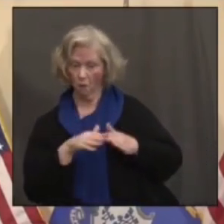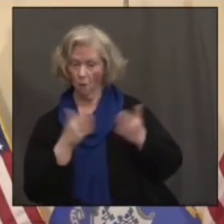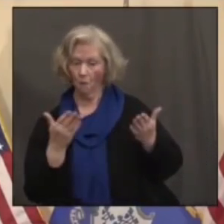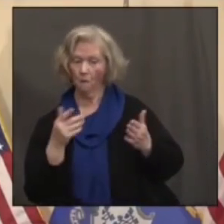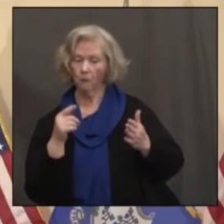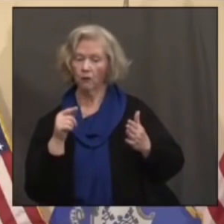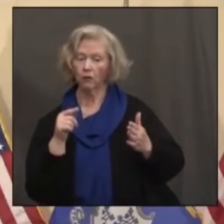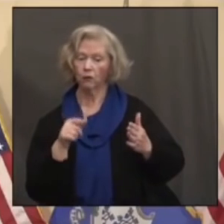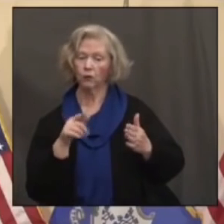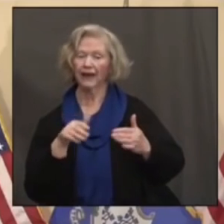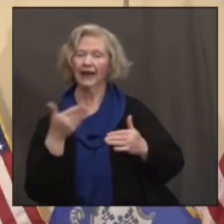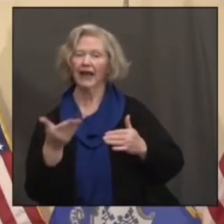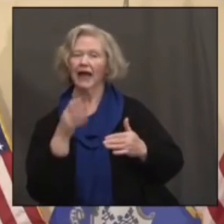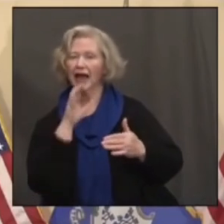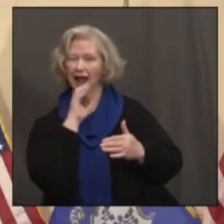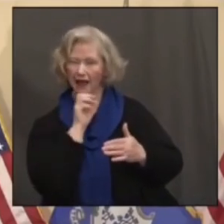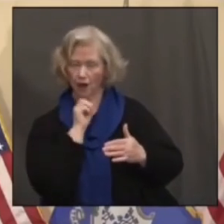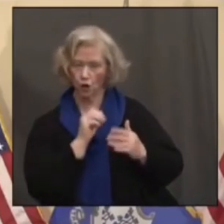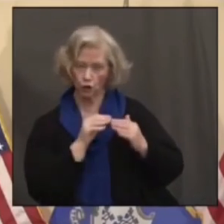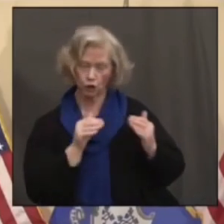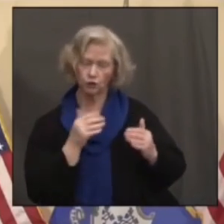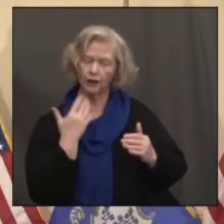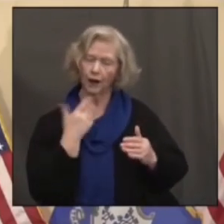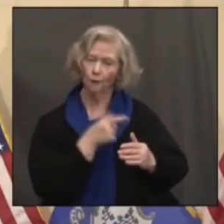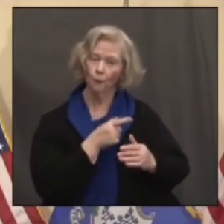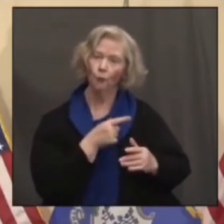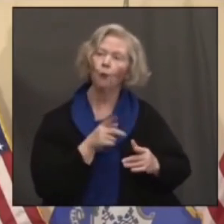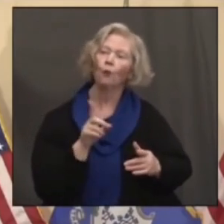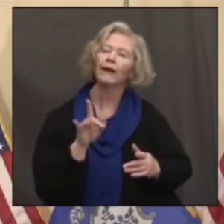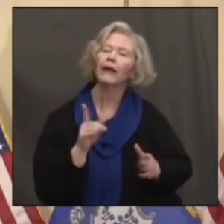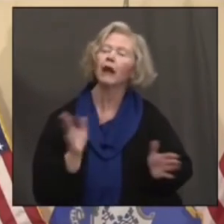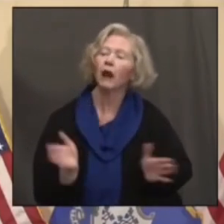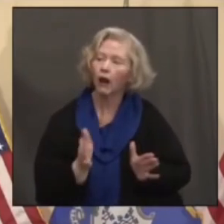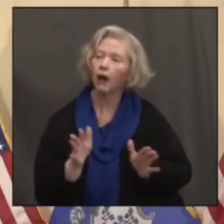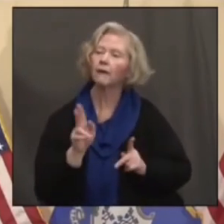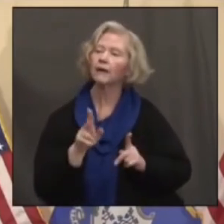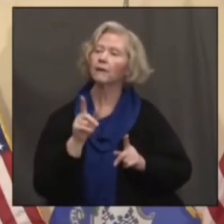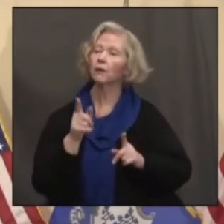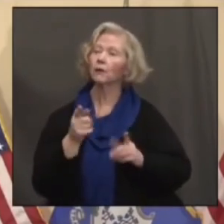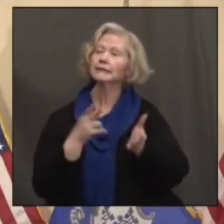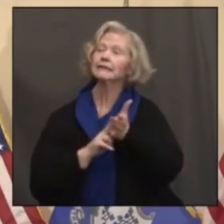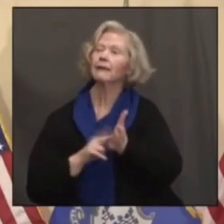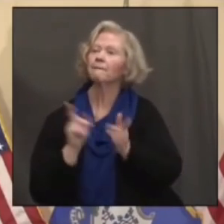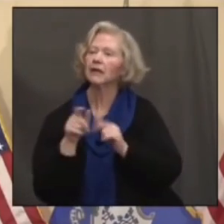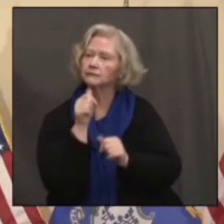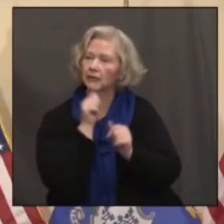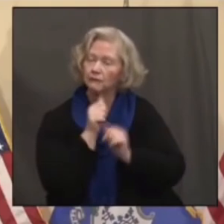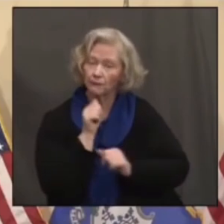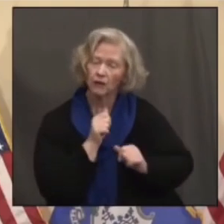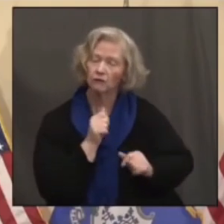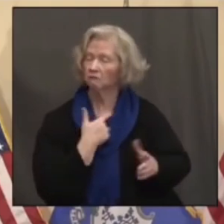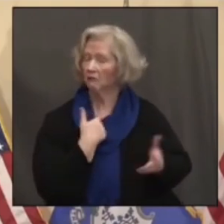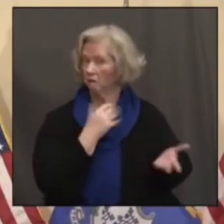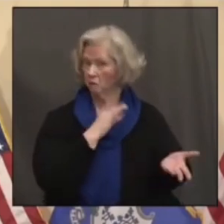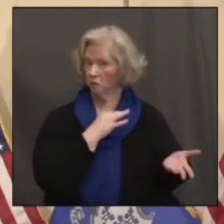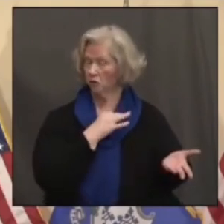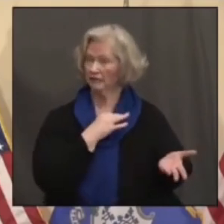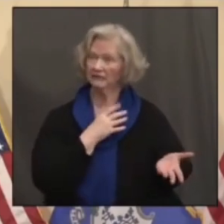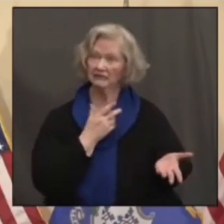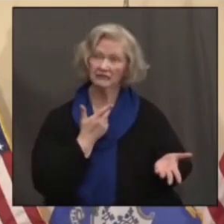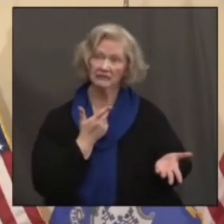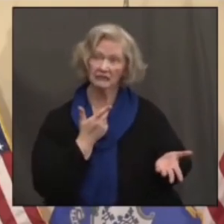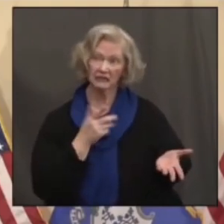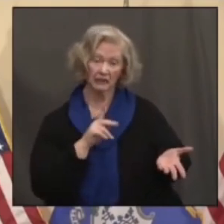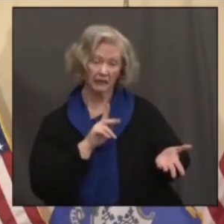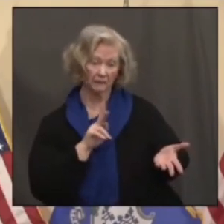group. I know you in the past have really stressed patients to those people who are looking to sign up. But can you help set some expectations for people either